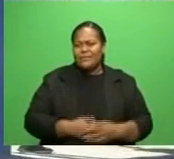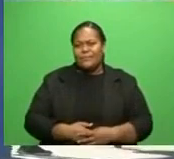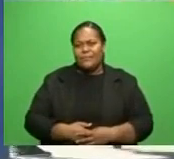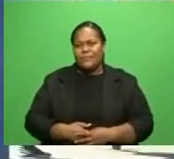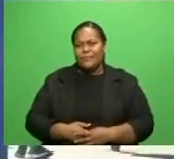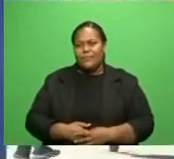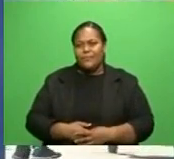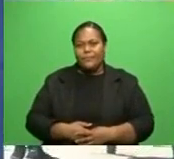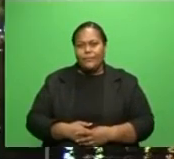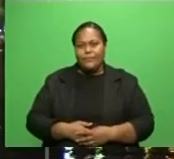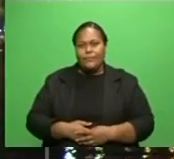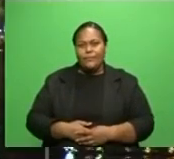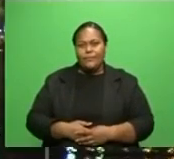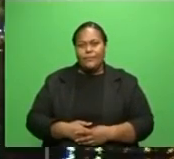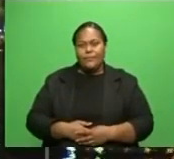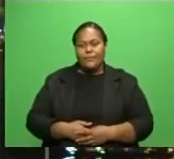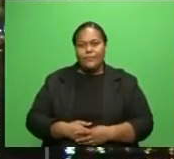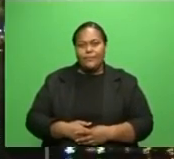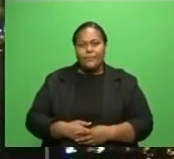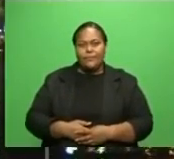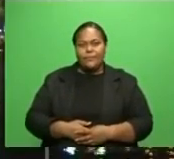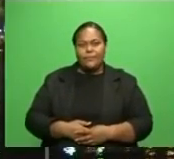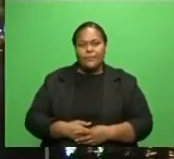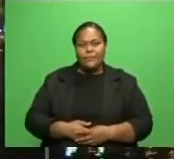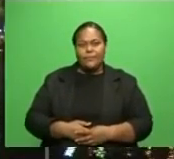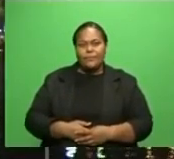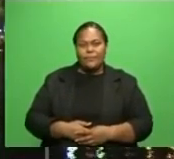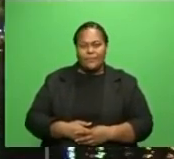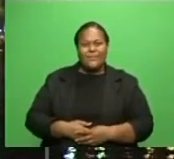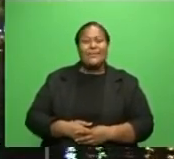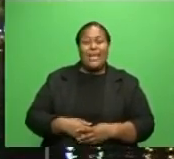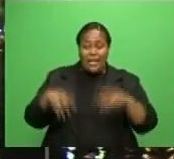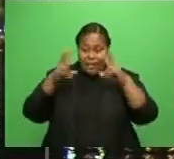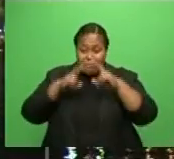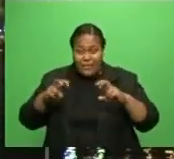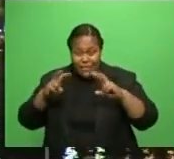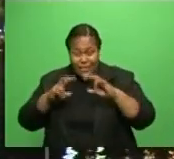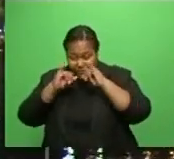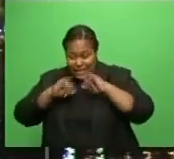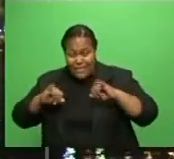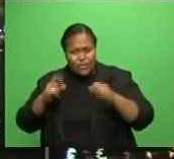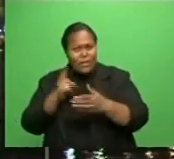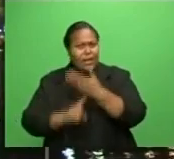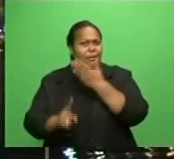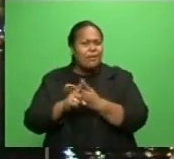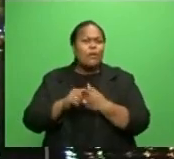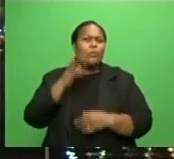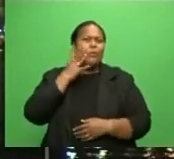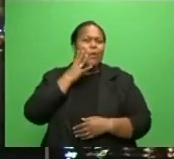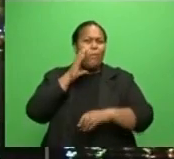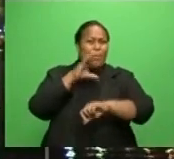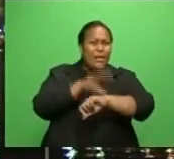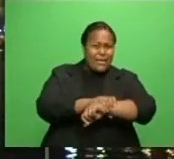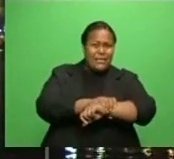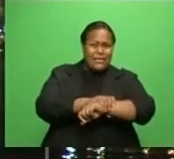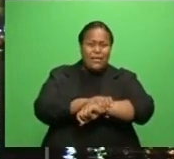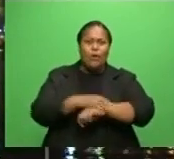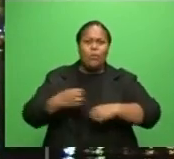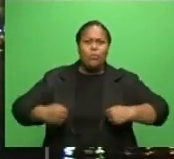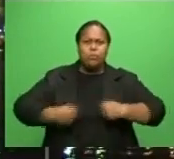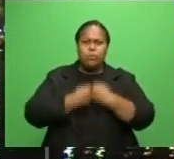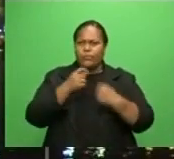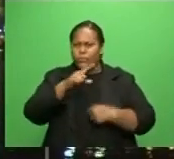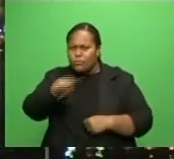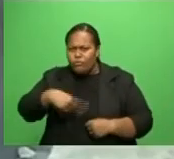FBC News. An internal affairs investigation is underway following a police motor vehicle accident in Suva